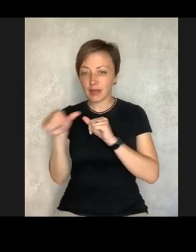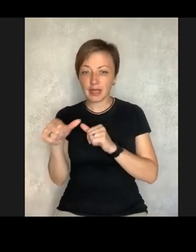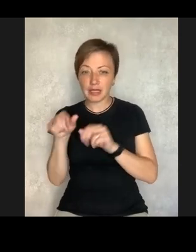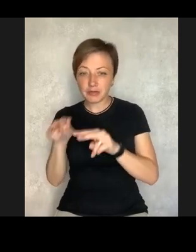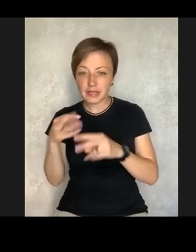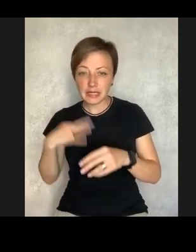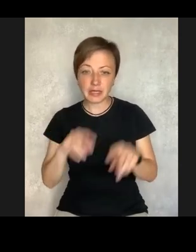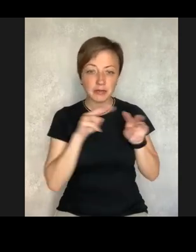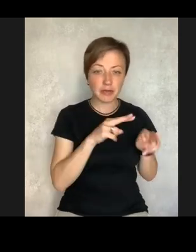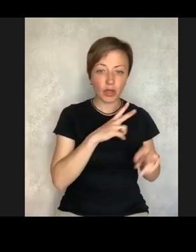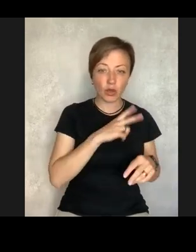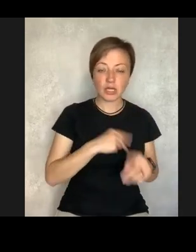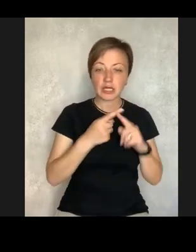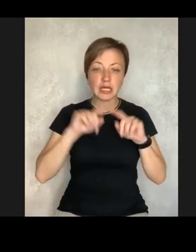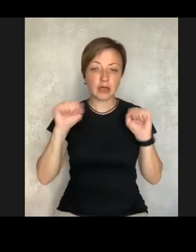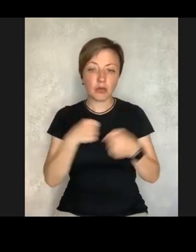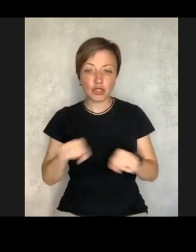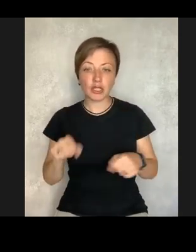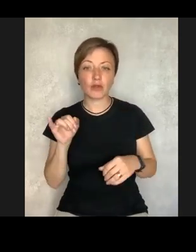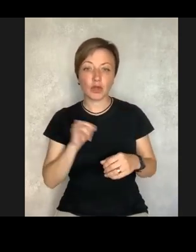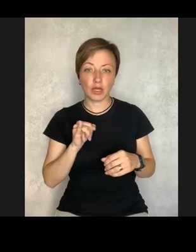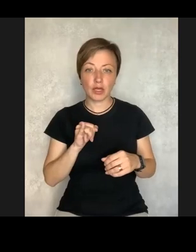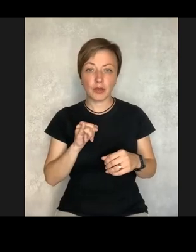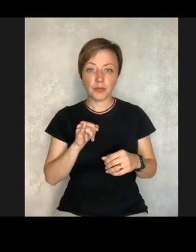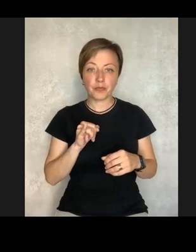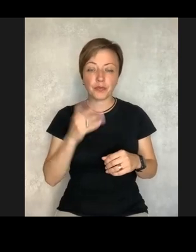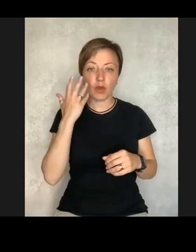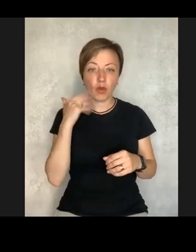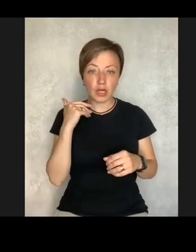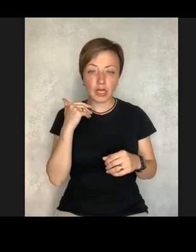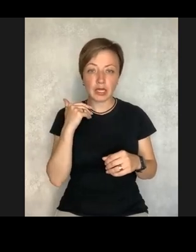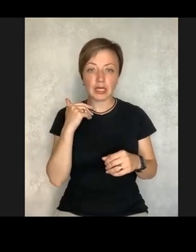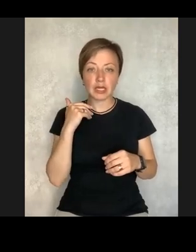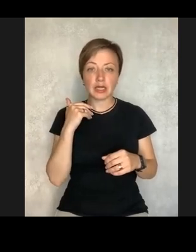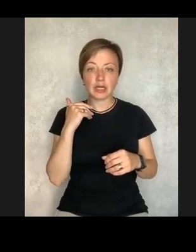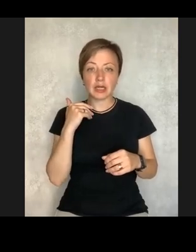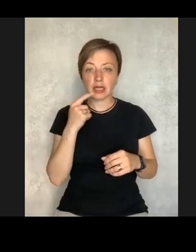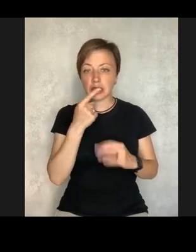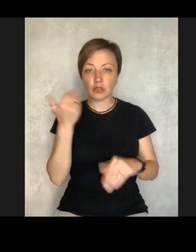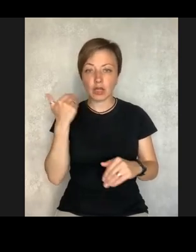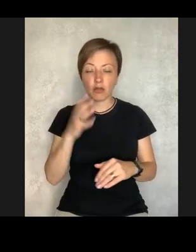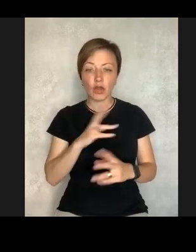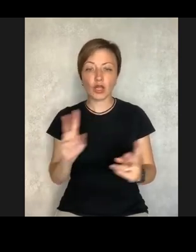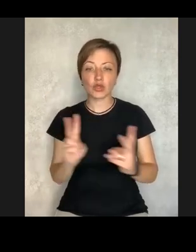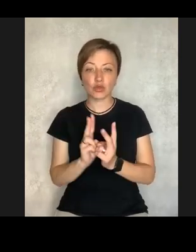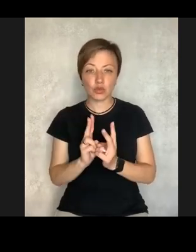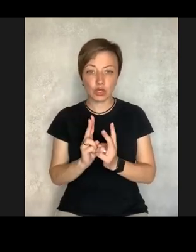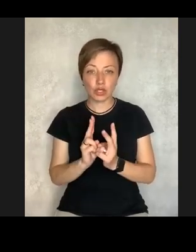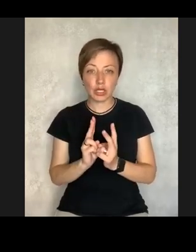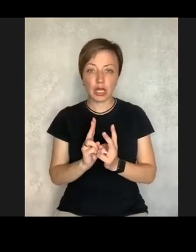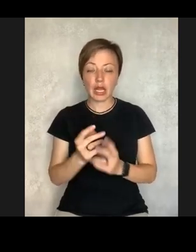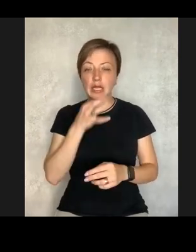It would be good to have a clone to, you know, be able to tear apart and to stay with both children at the same time.